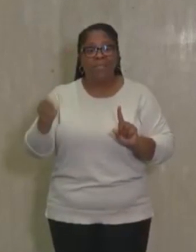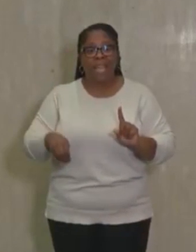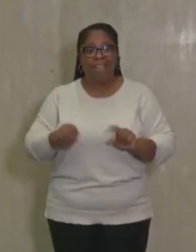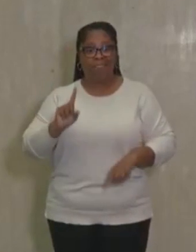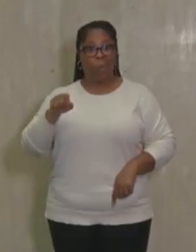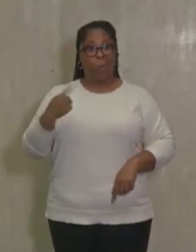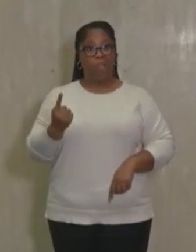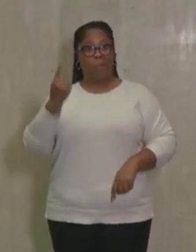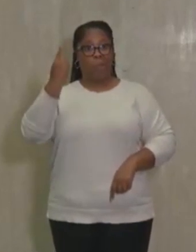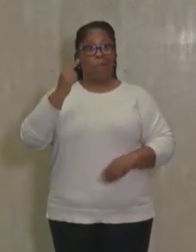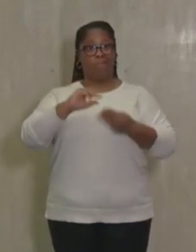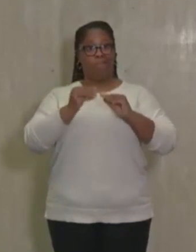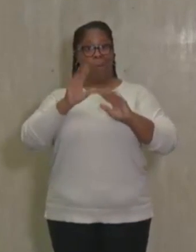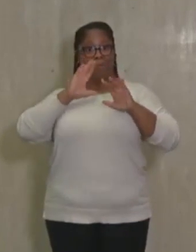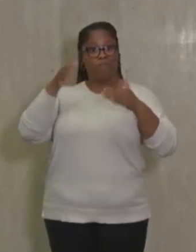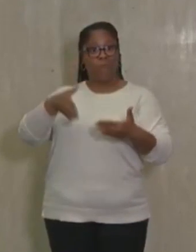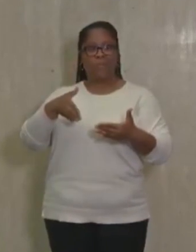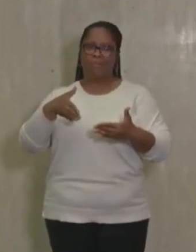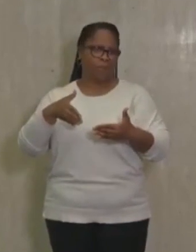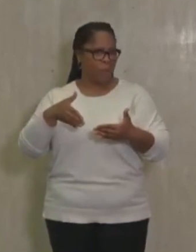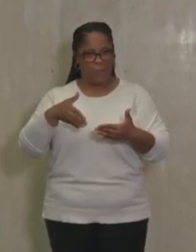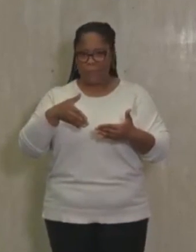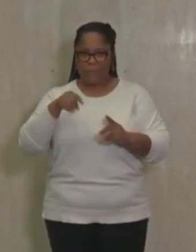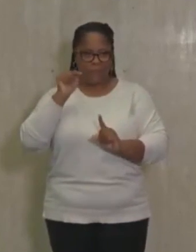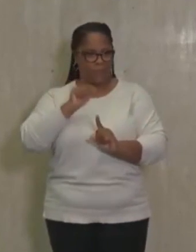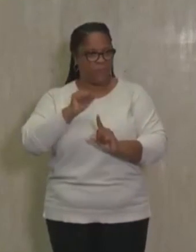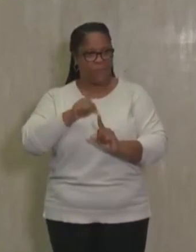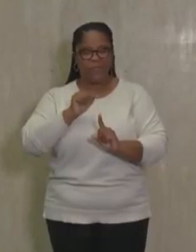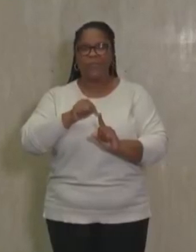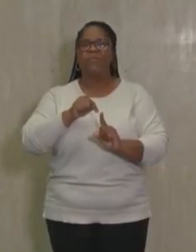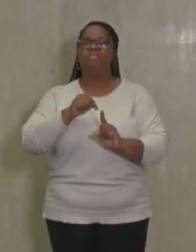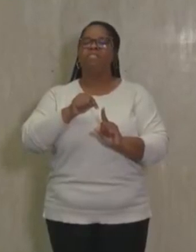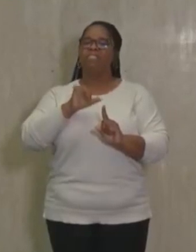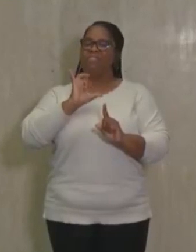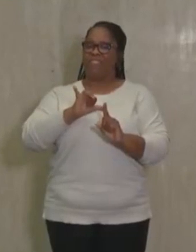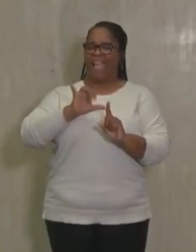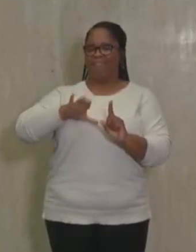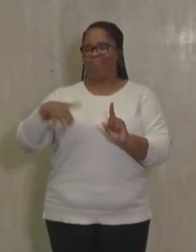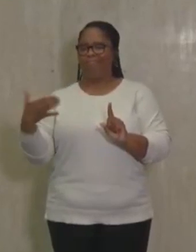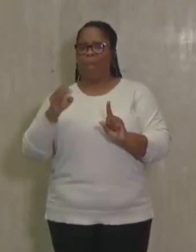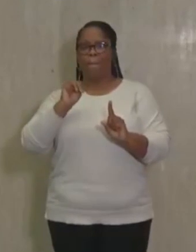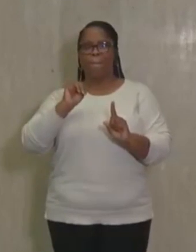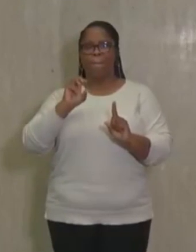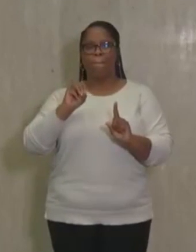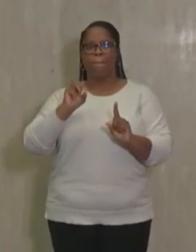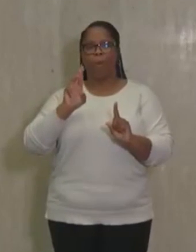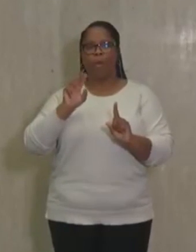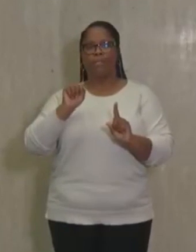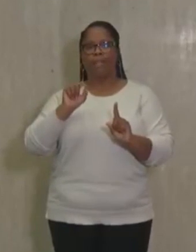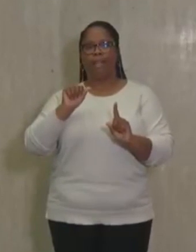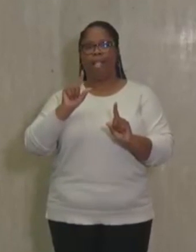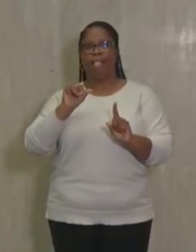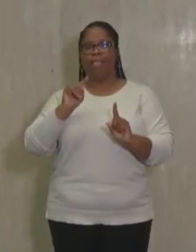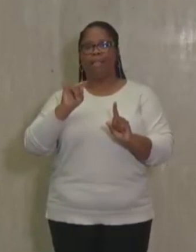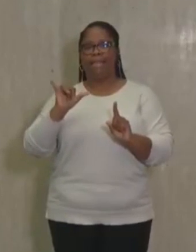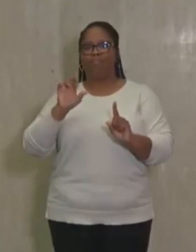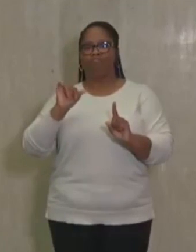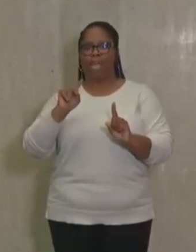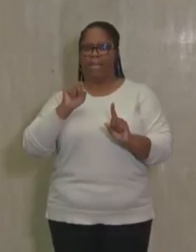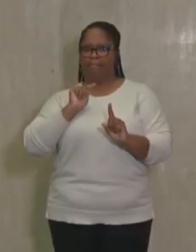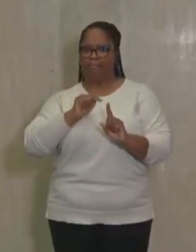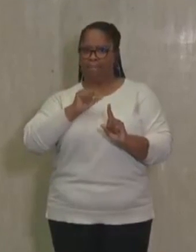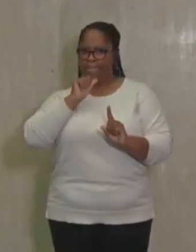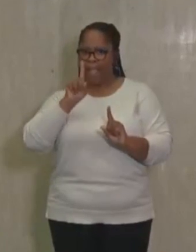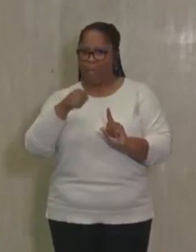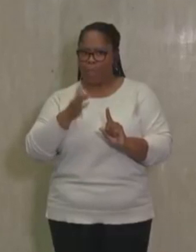only number we should focus on. That is not the only number that determines the burden of disease. What the findings